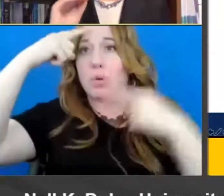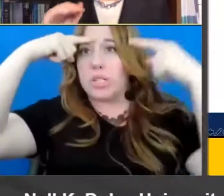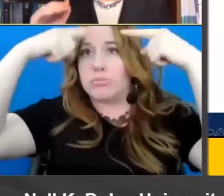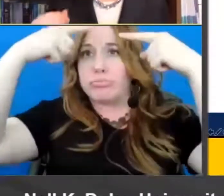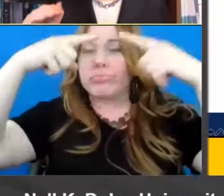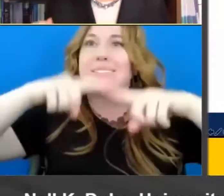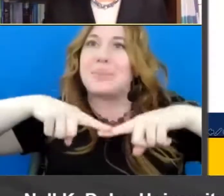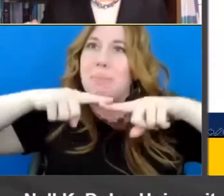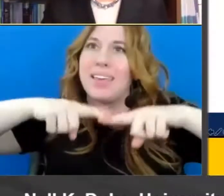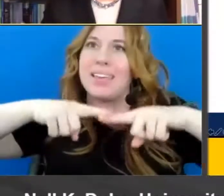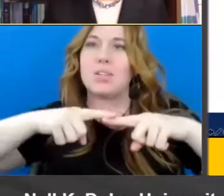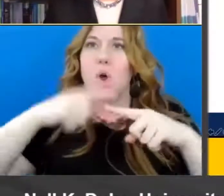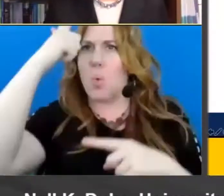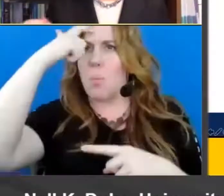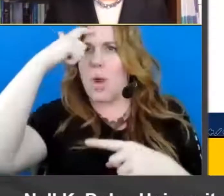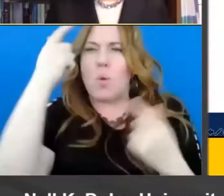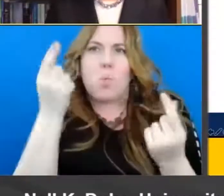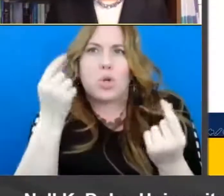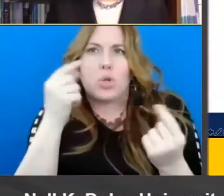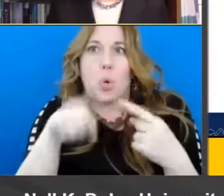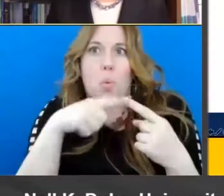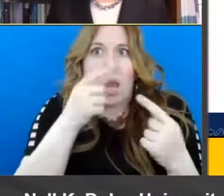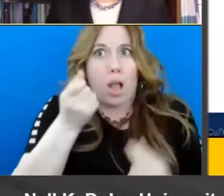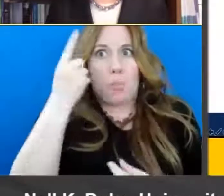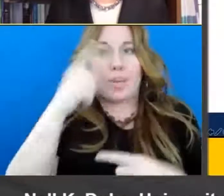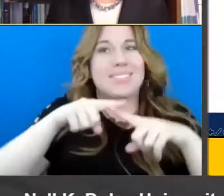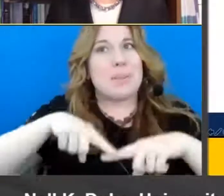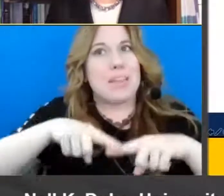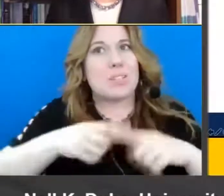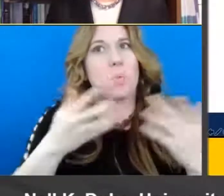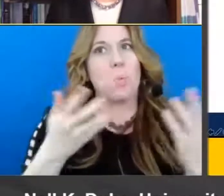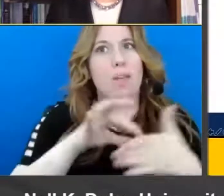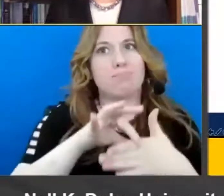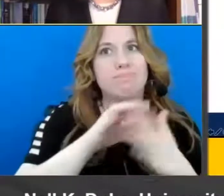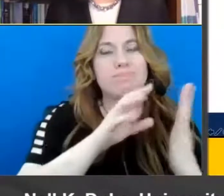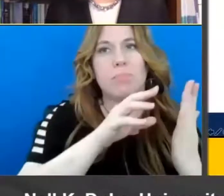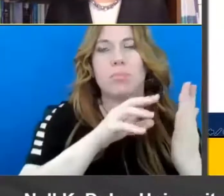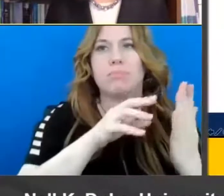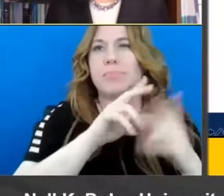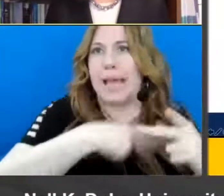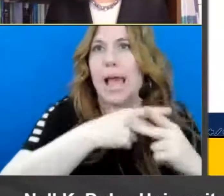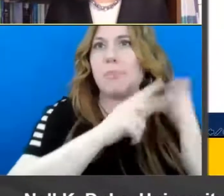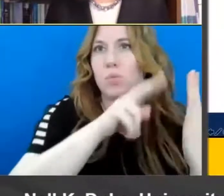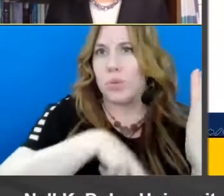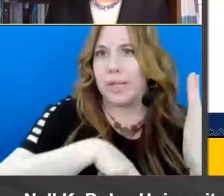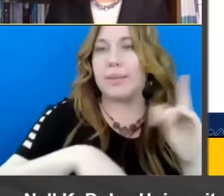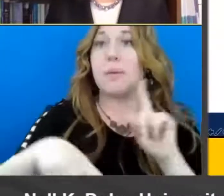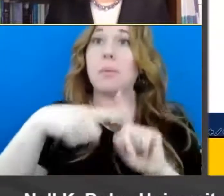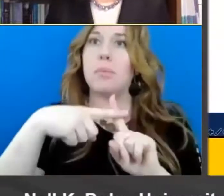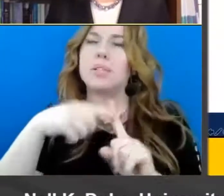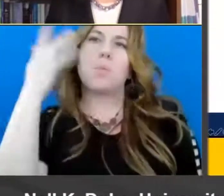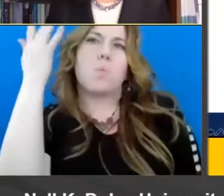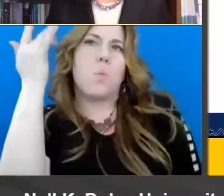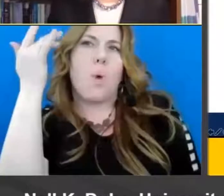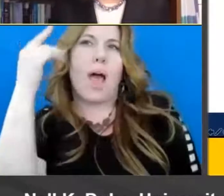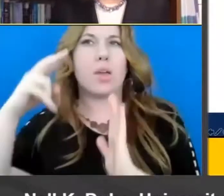what our brain is doing when we comprehend varies depending on what we're reading and it also varies depending on why we're